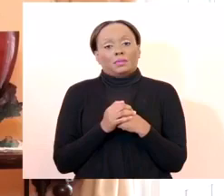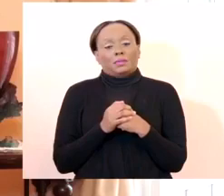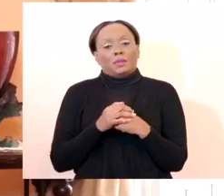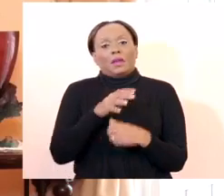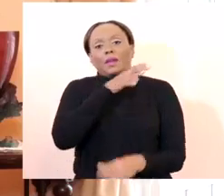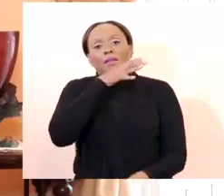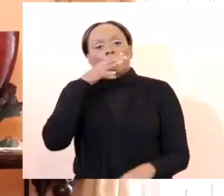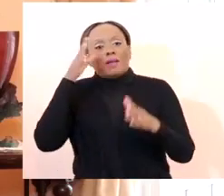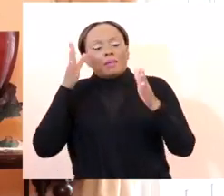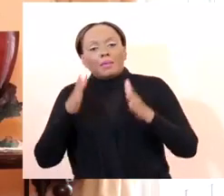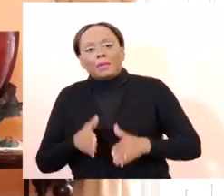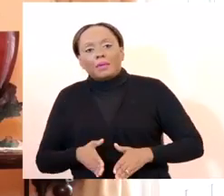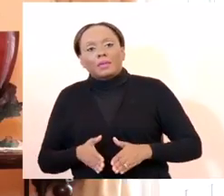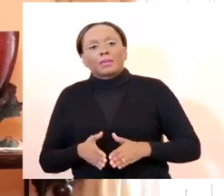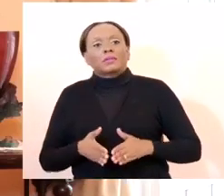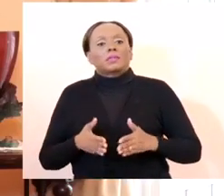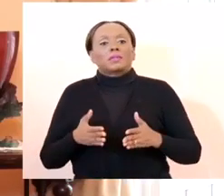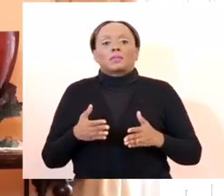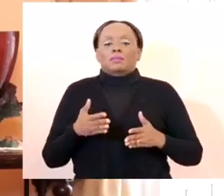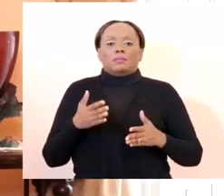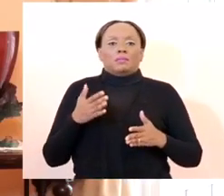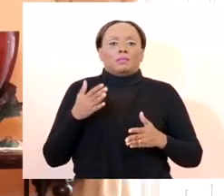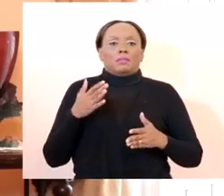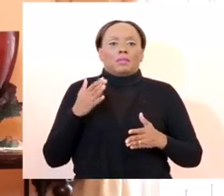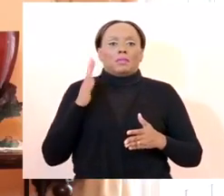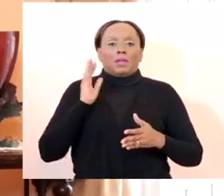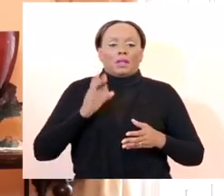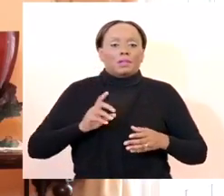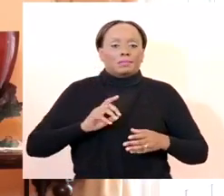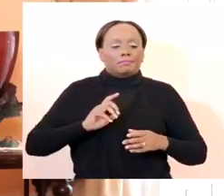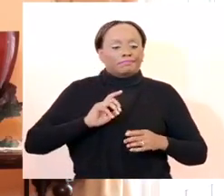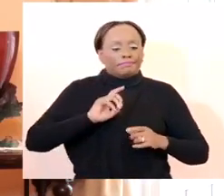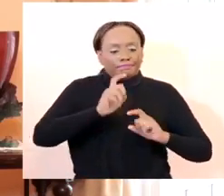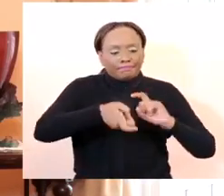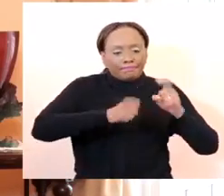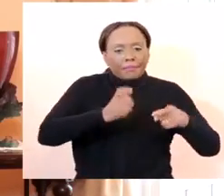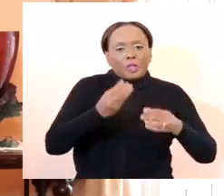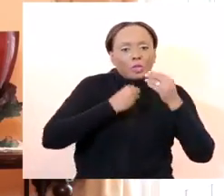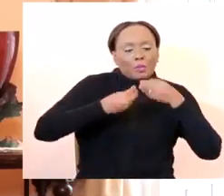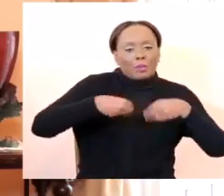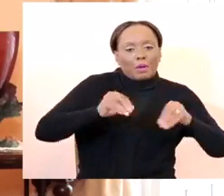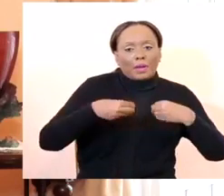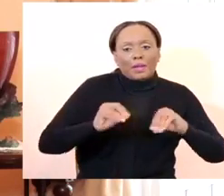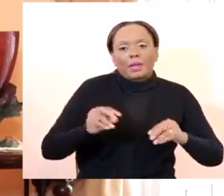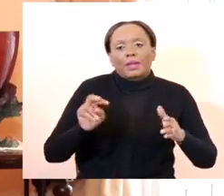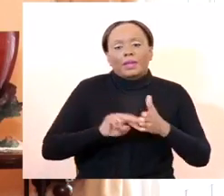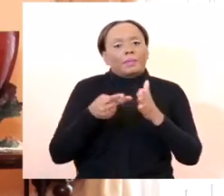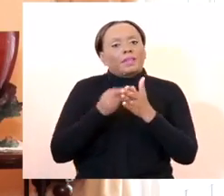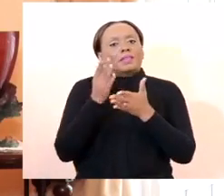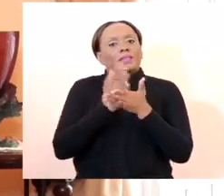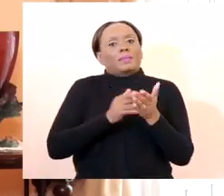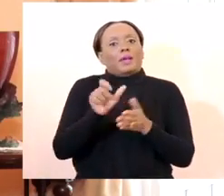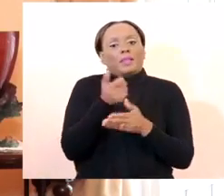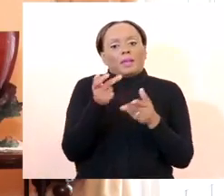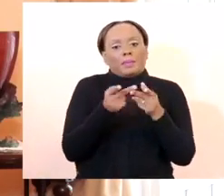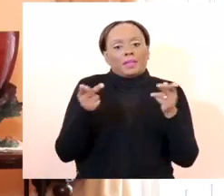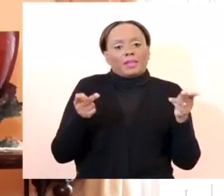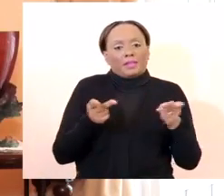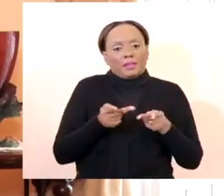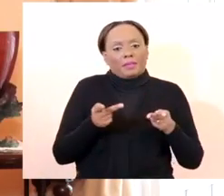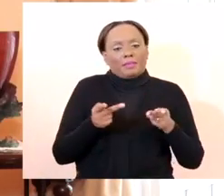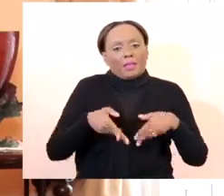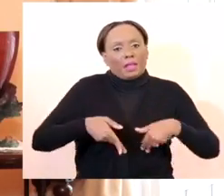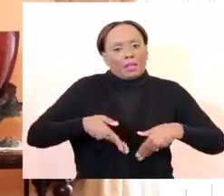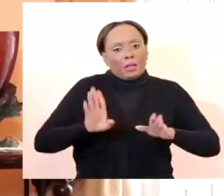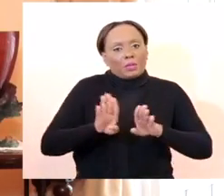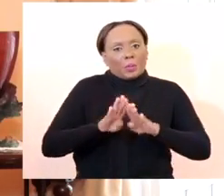on, if they're going to be allowed to open, then distribution channels are also going to have to be facilitated. And we're therefore